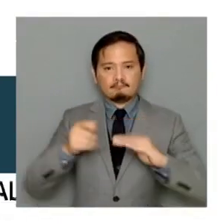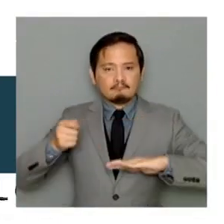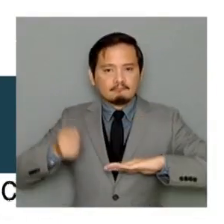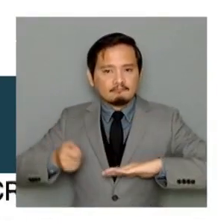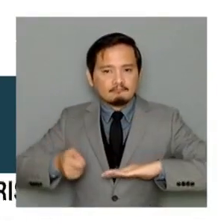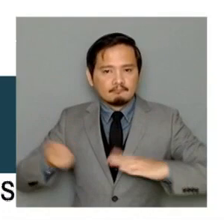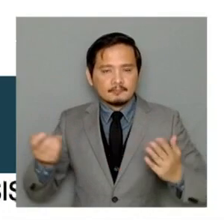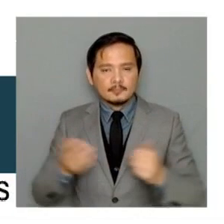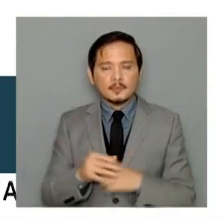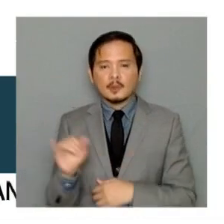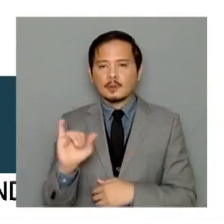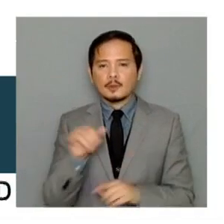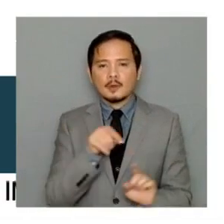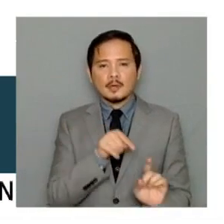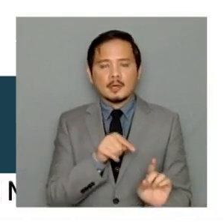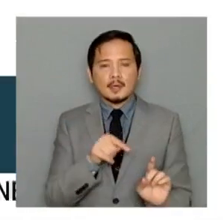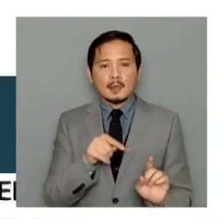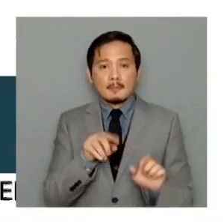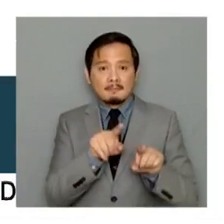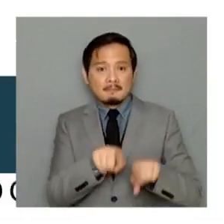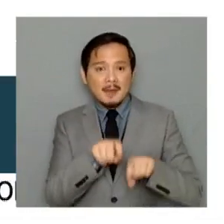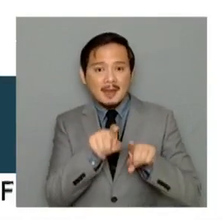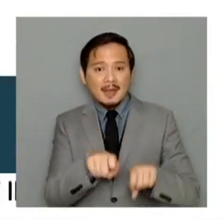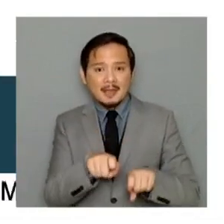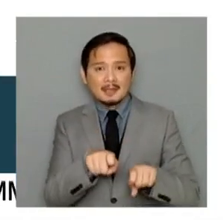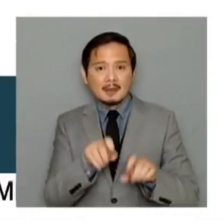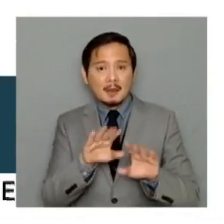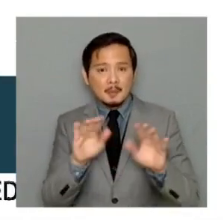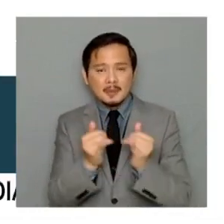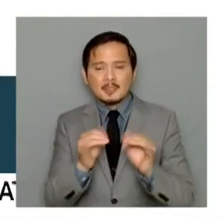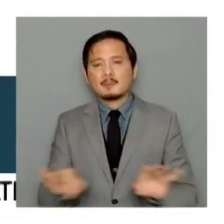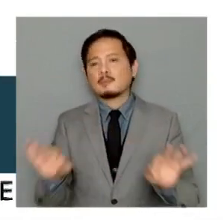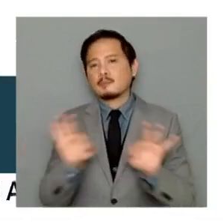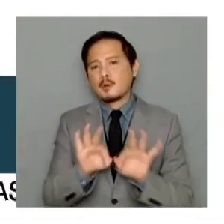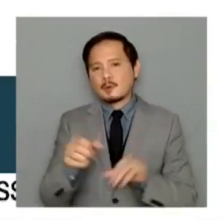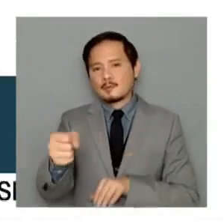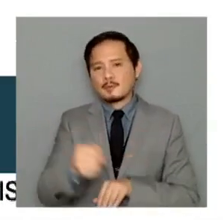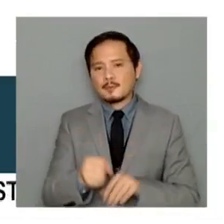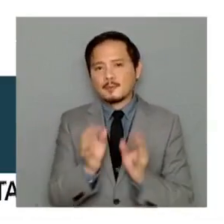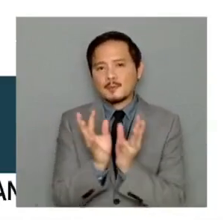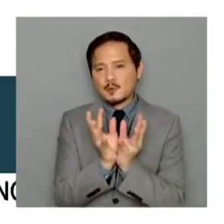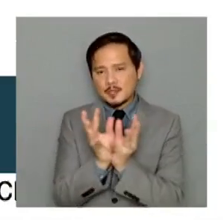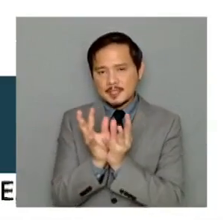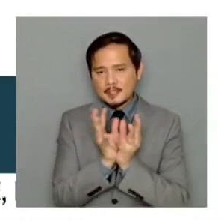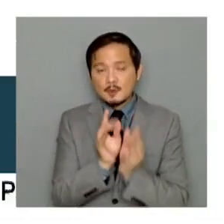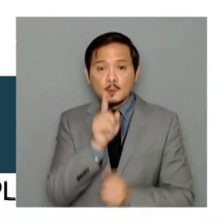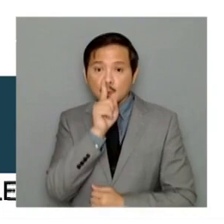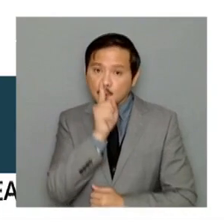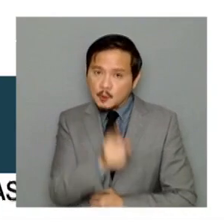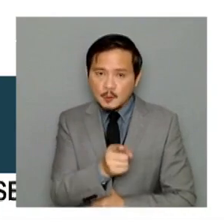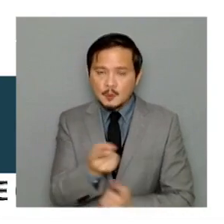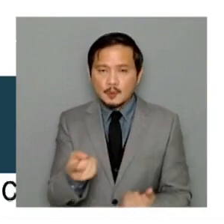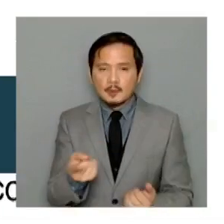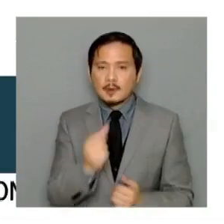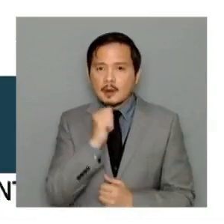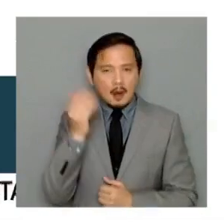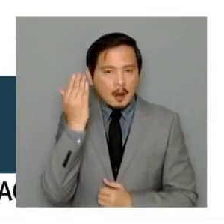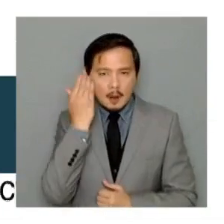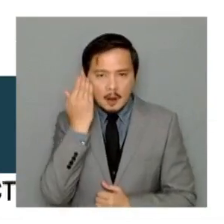the mining industry, it should always be the key is people's consultations and real people's consultations.